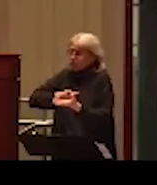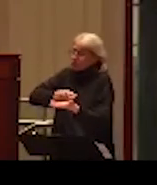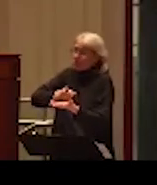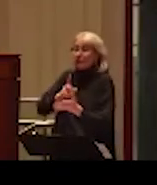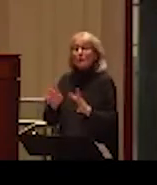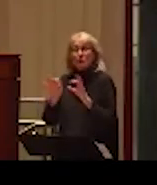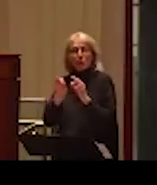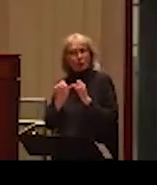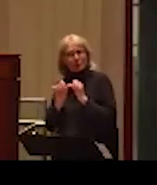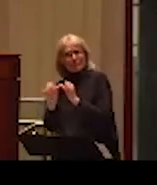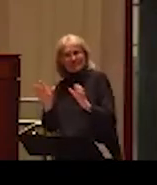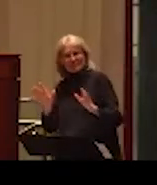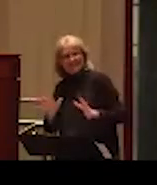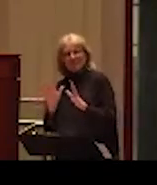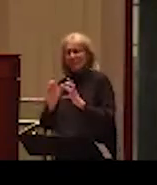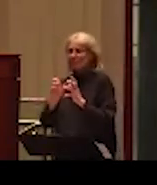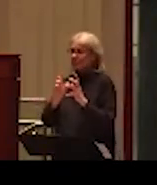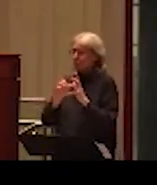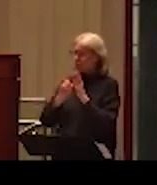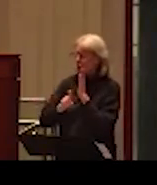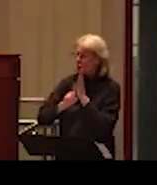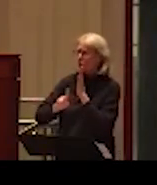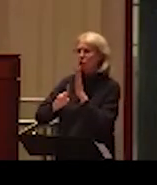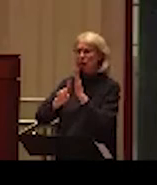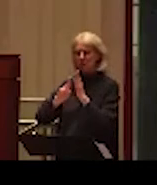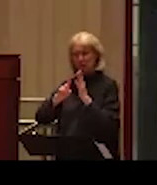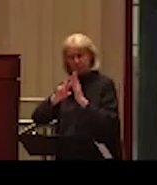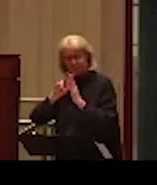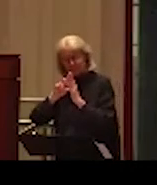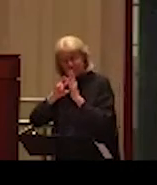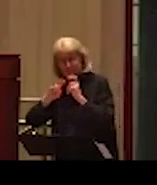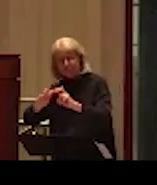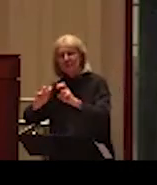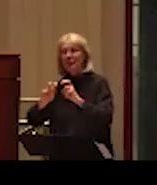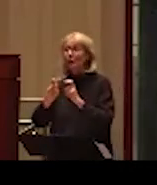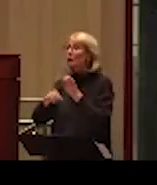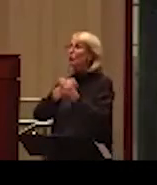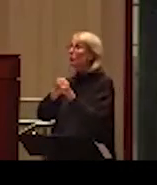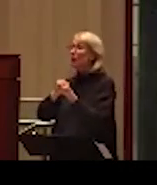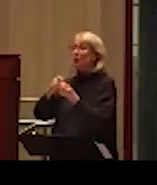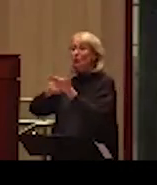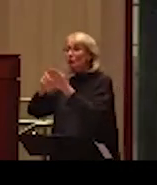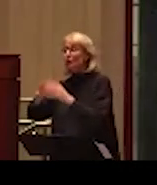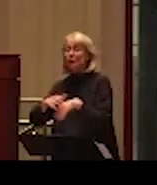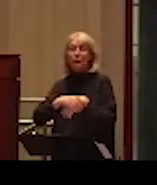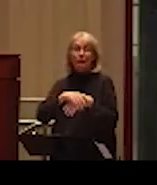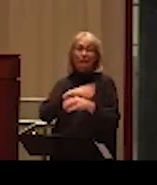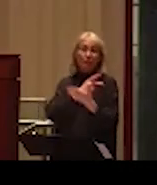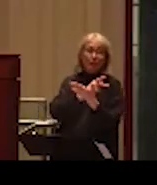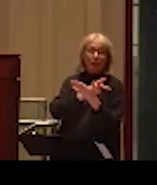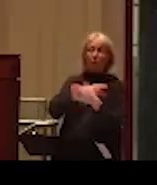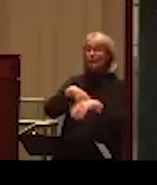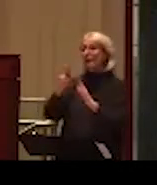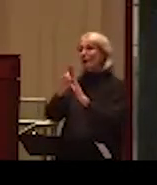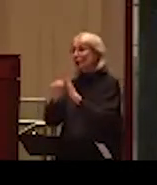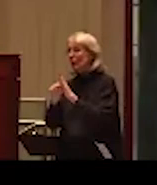research to support efforts done by researchers, by graduate students, so they're not afraid to ask